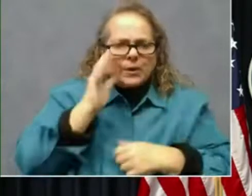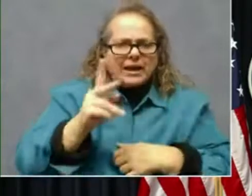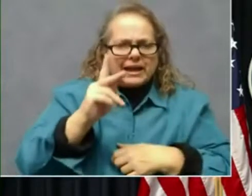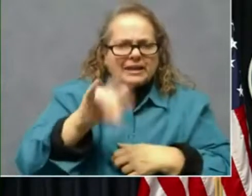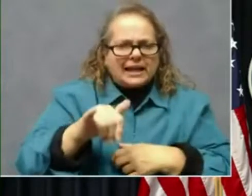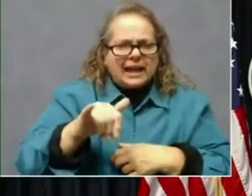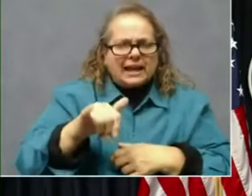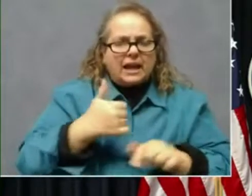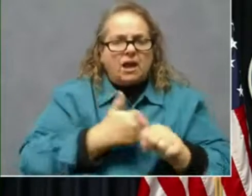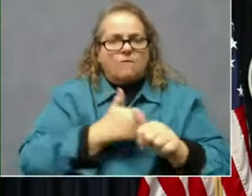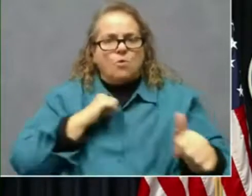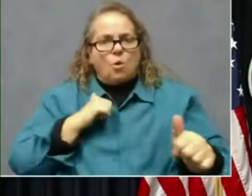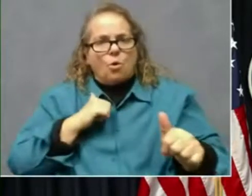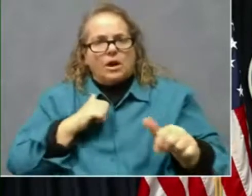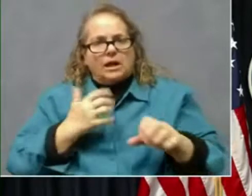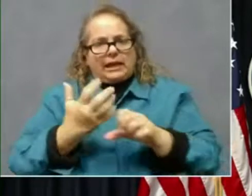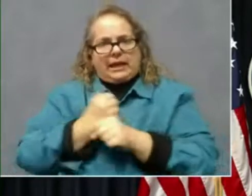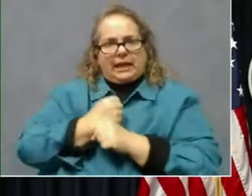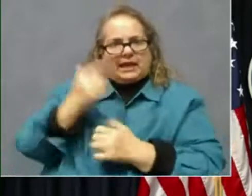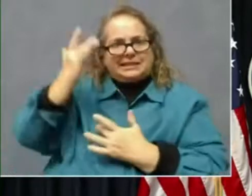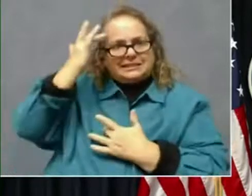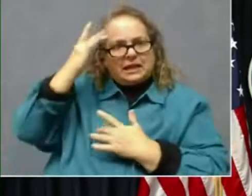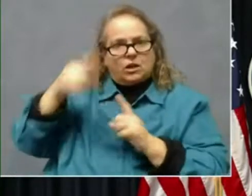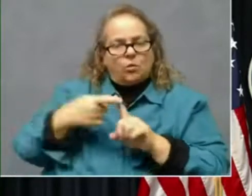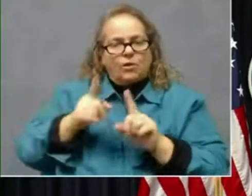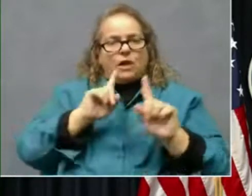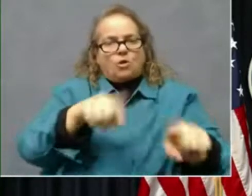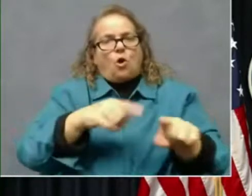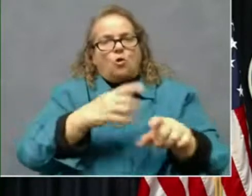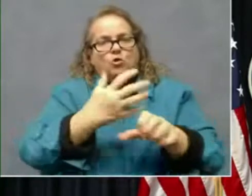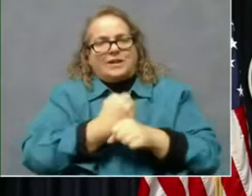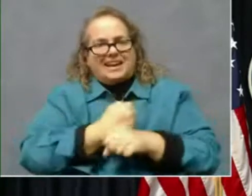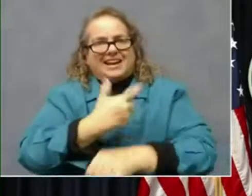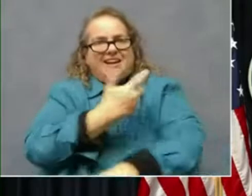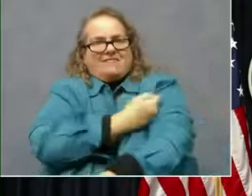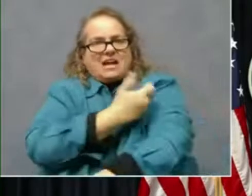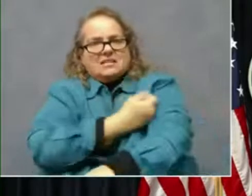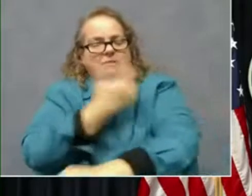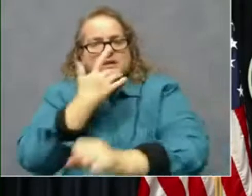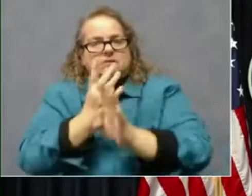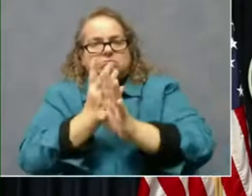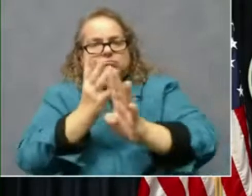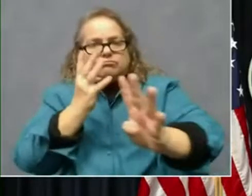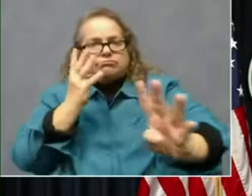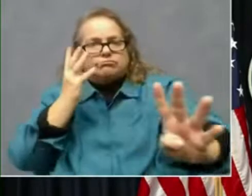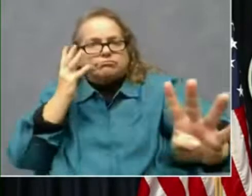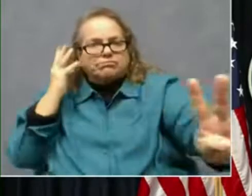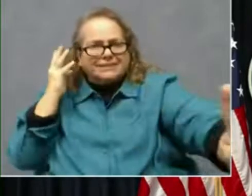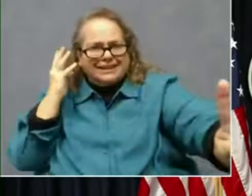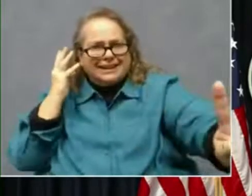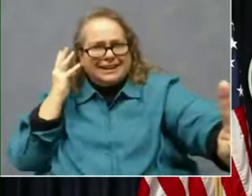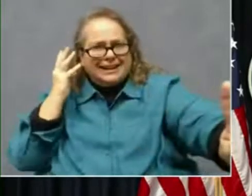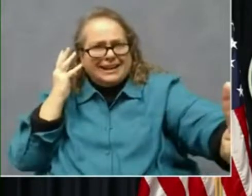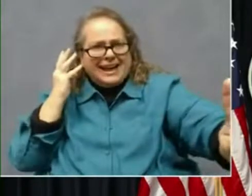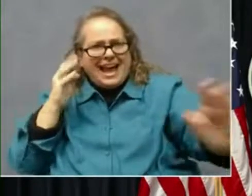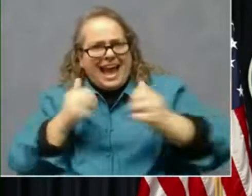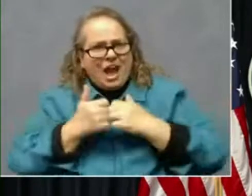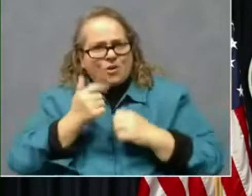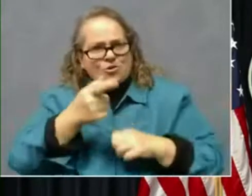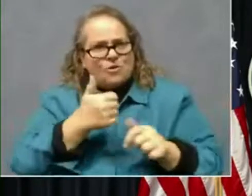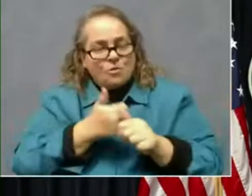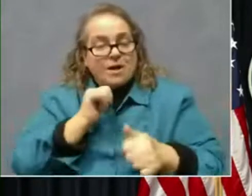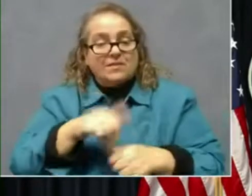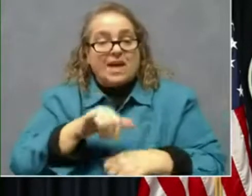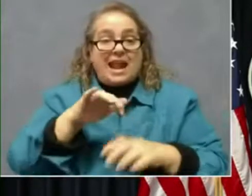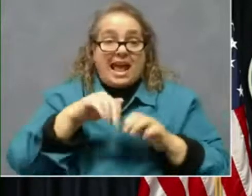month when those in the phase one B 70 plus will be able to sign up for it? The way we avoid what we